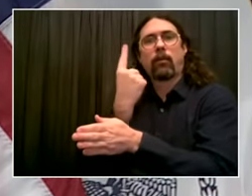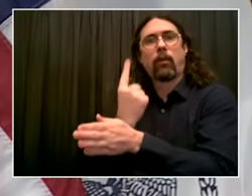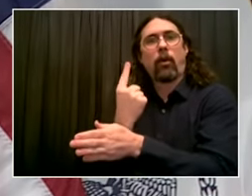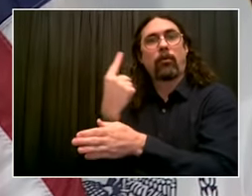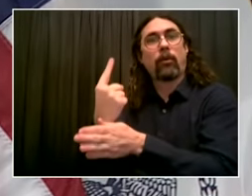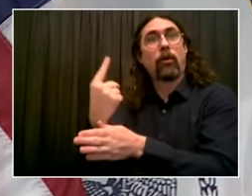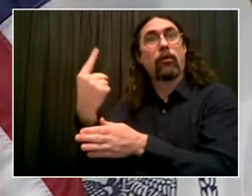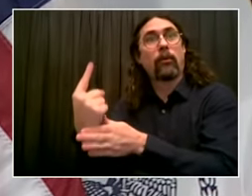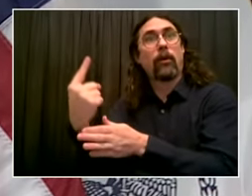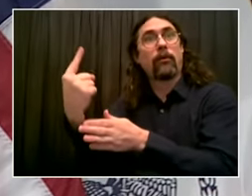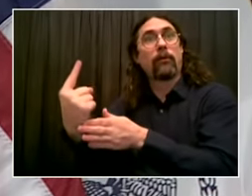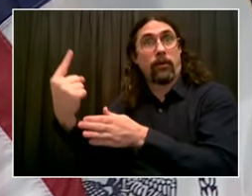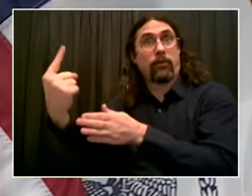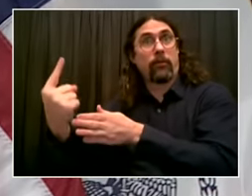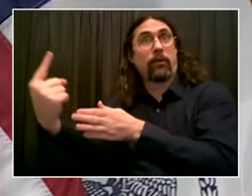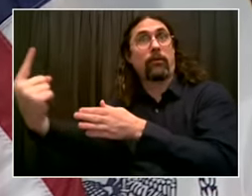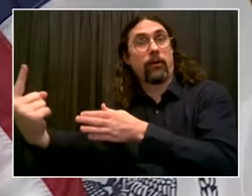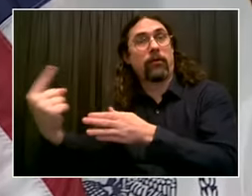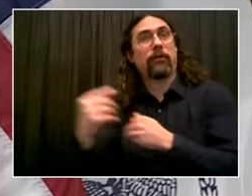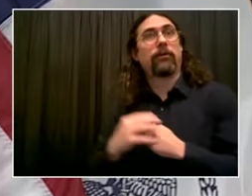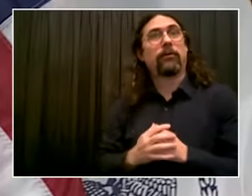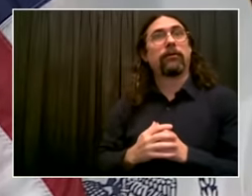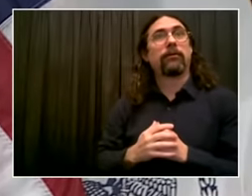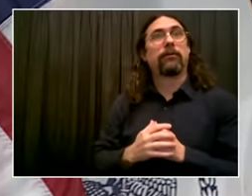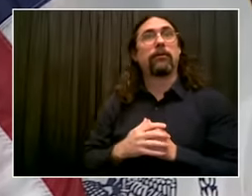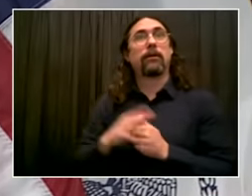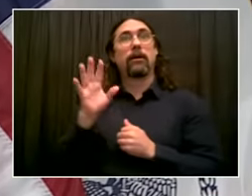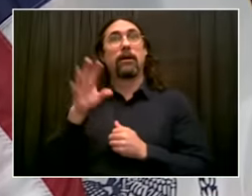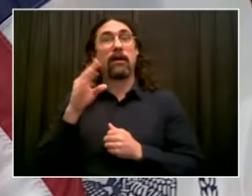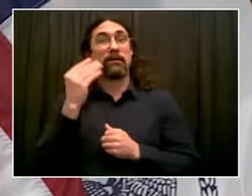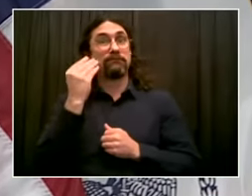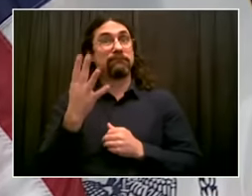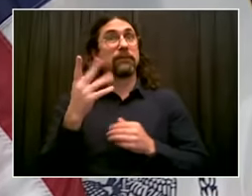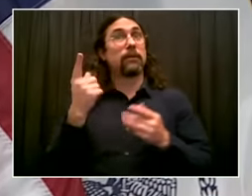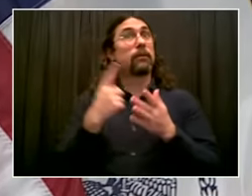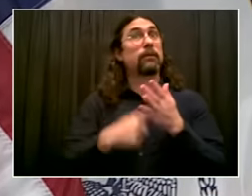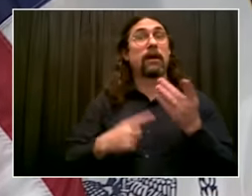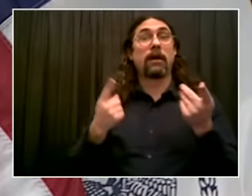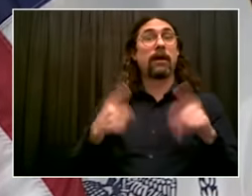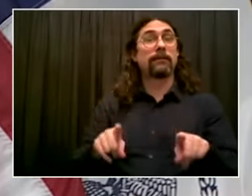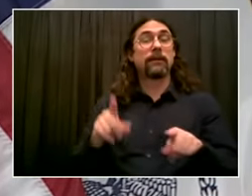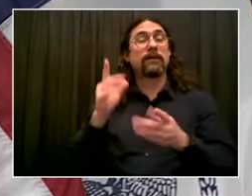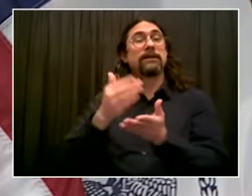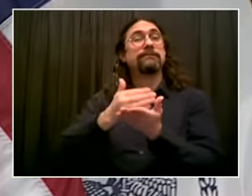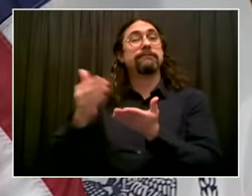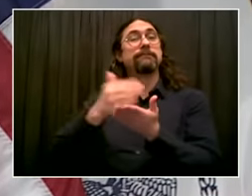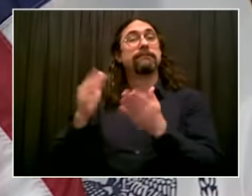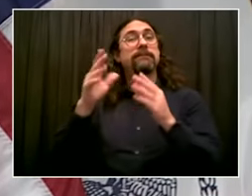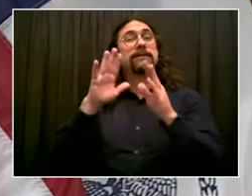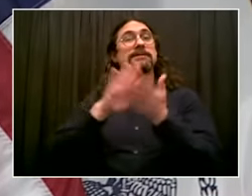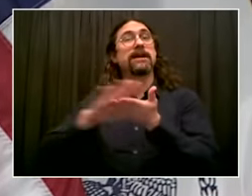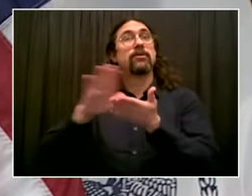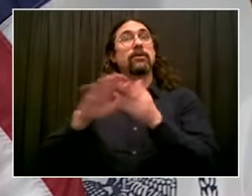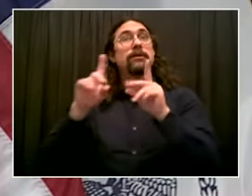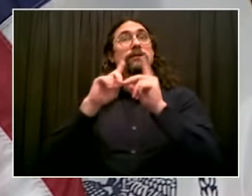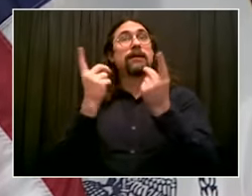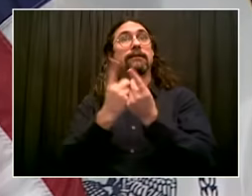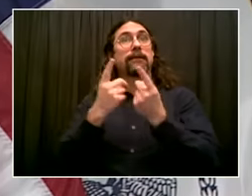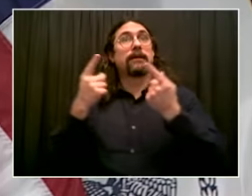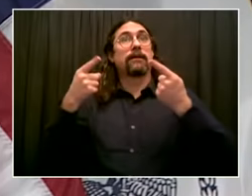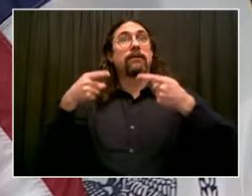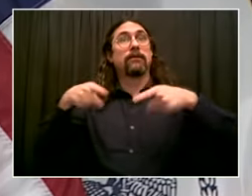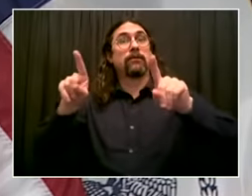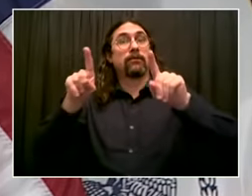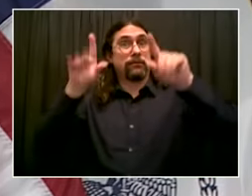nullifying DOTs earlier, and frankly, successful effort. Now, the same thing is true on West Street in Greenpoint, where the DOT installed a protected